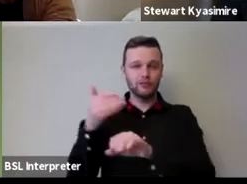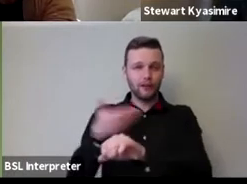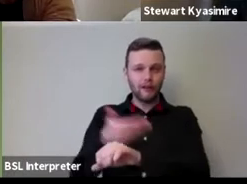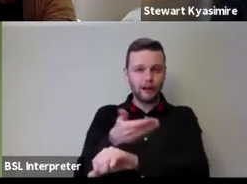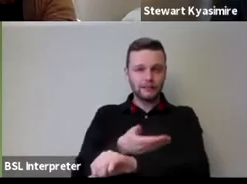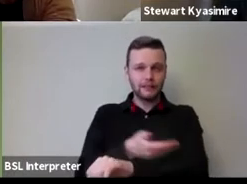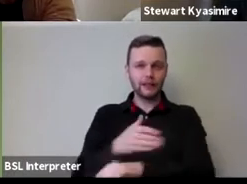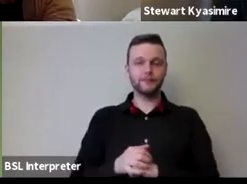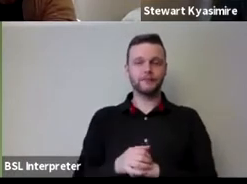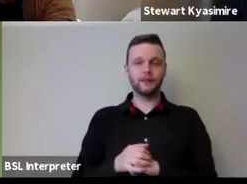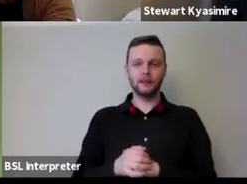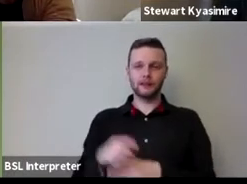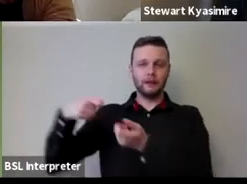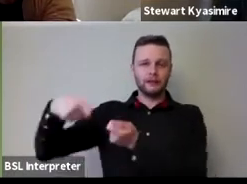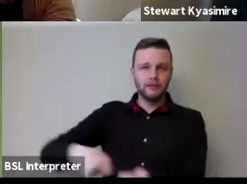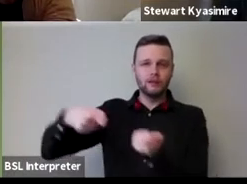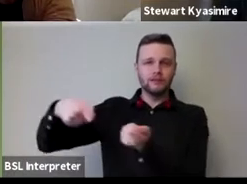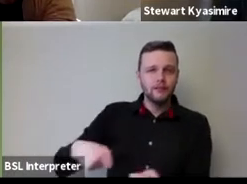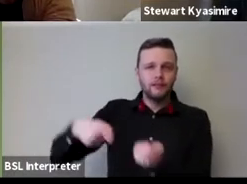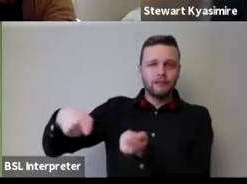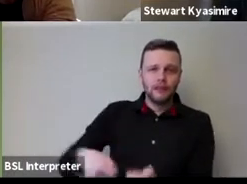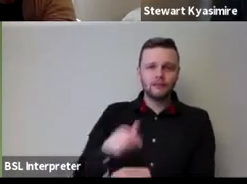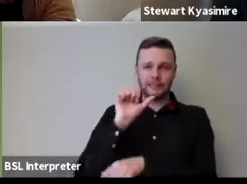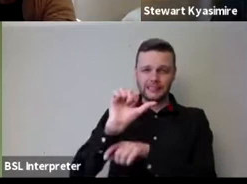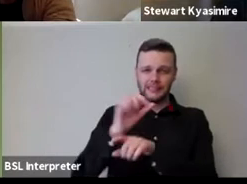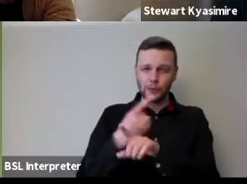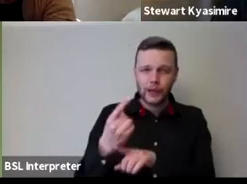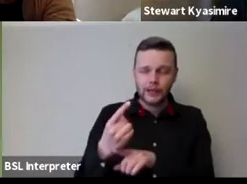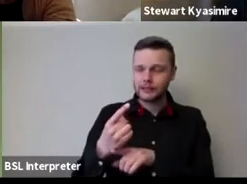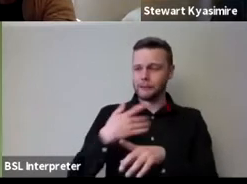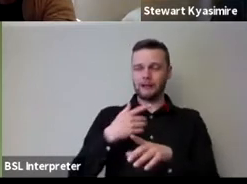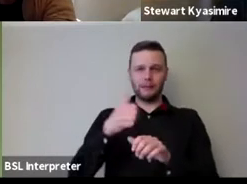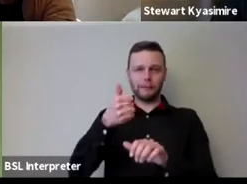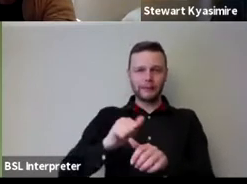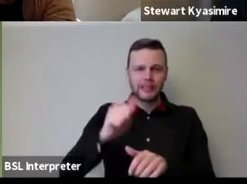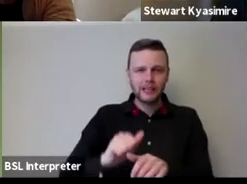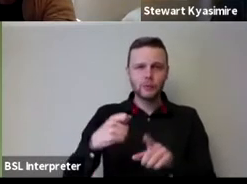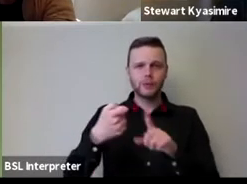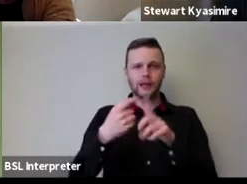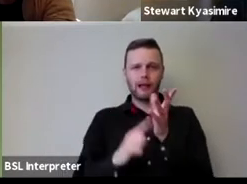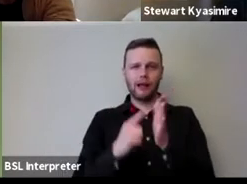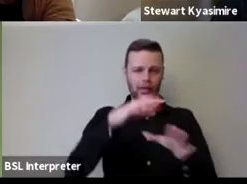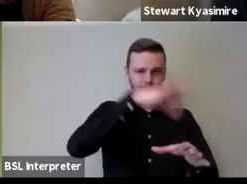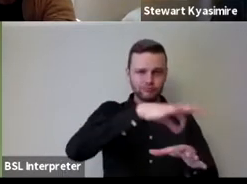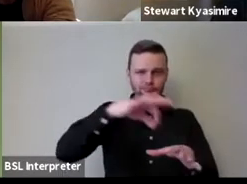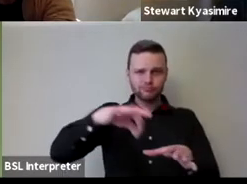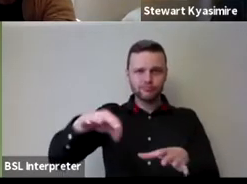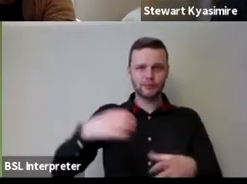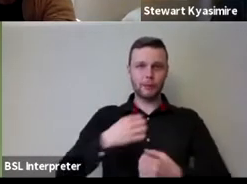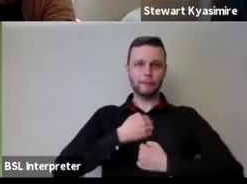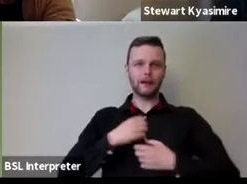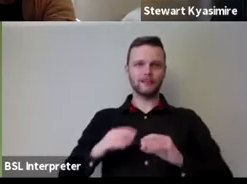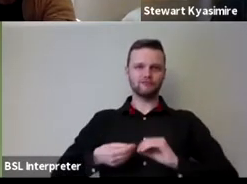I dug I literally dug for six weeks and planted tatties and kale and that was really my creative endeavor was to